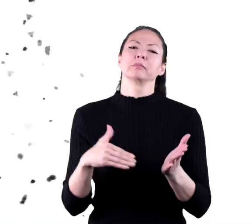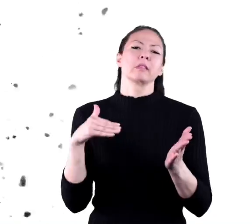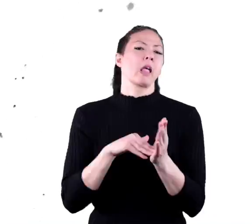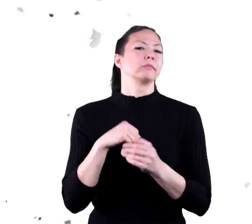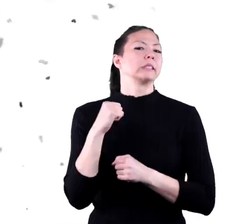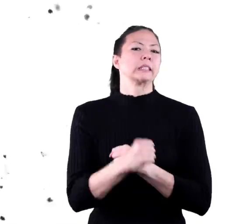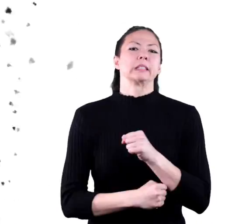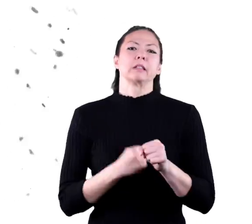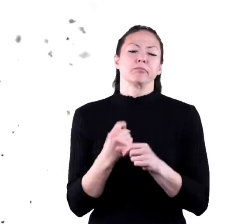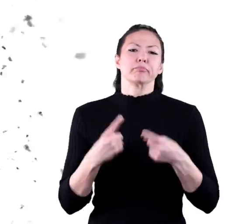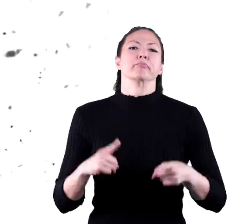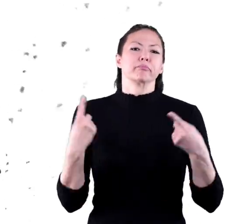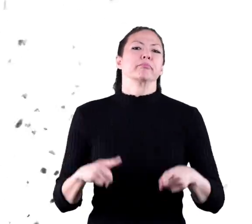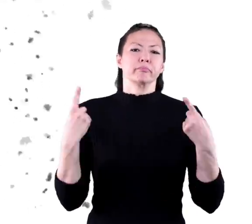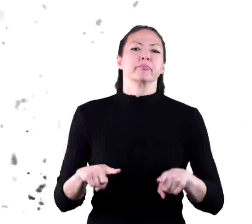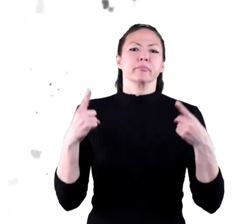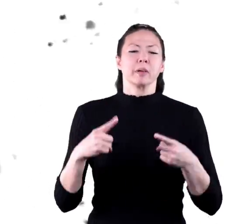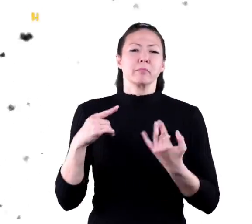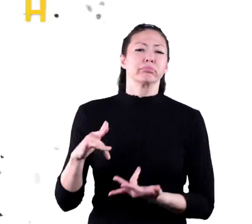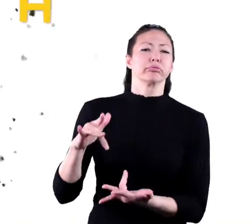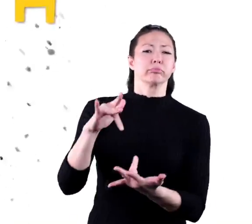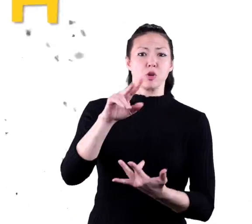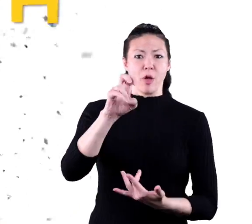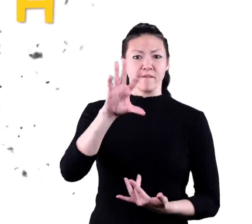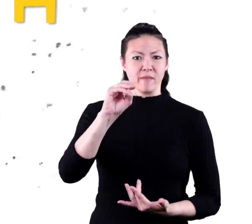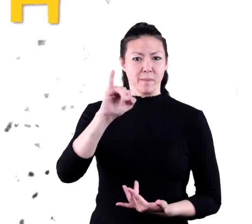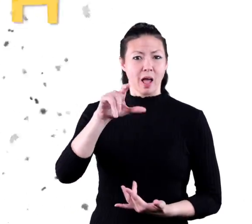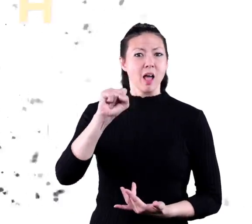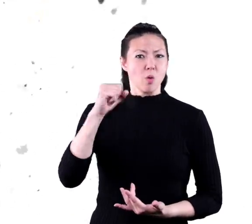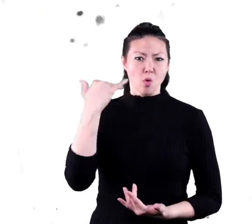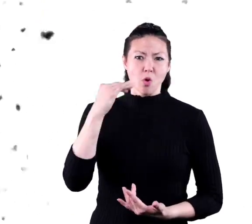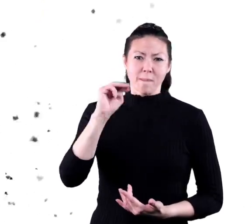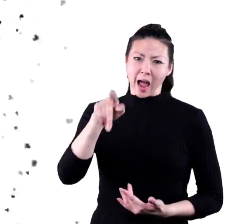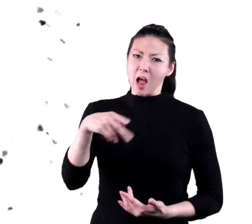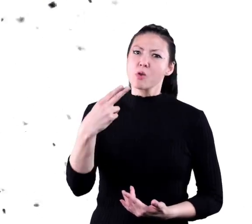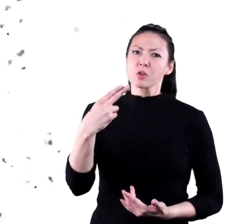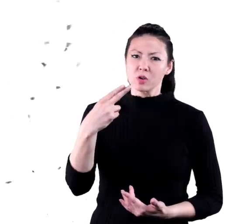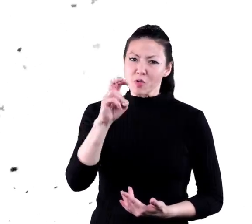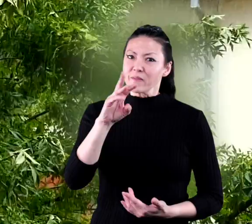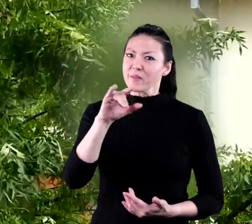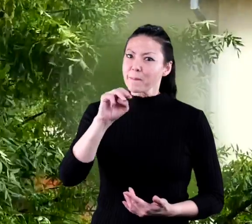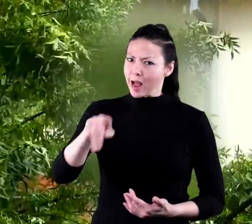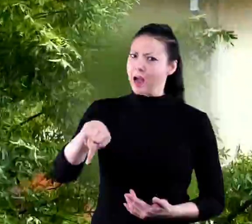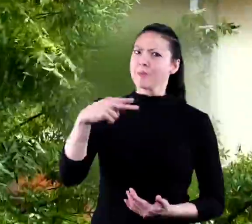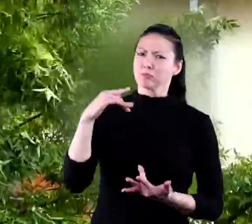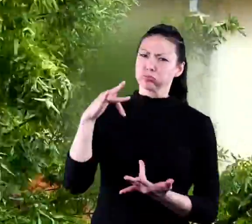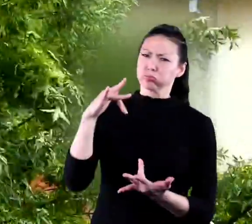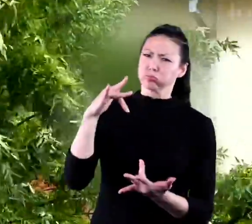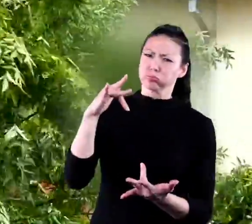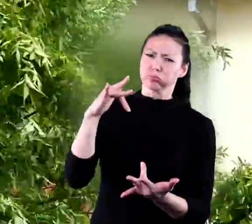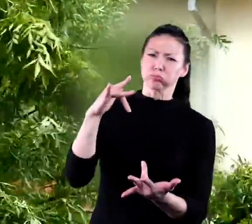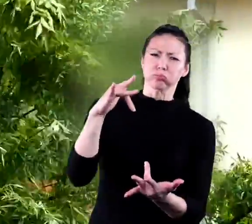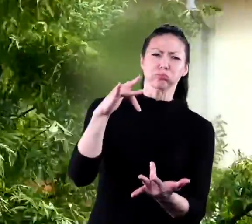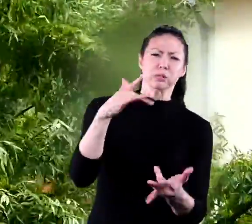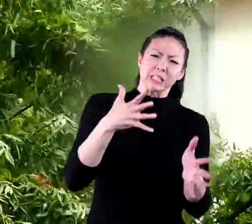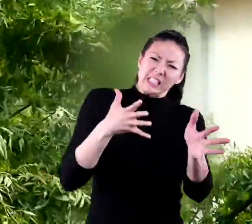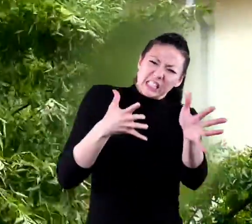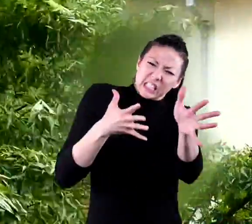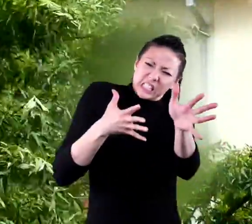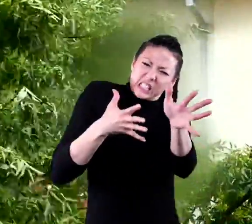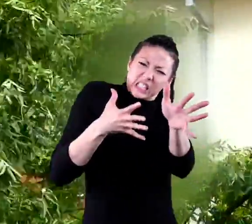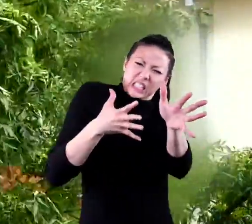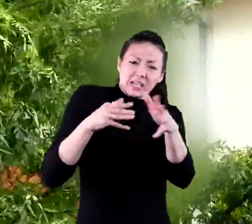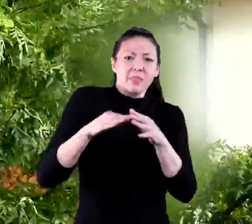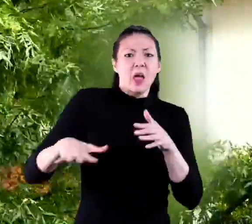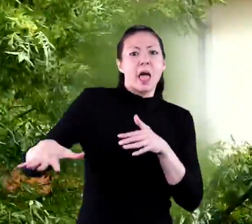a year. With vortex action spinning up to 250 miles per hour, being in the neighborhood of an active tornado